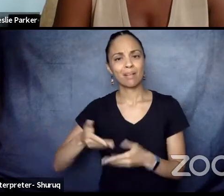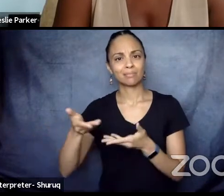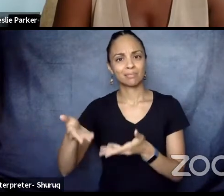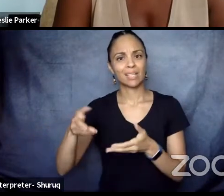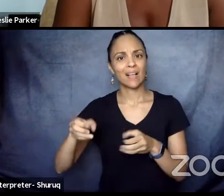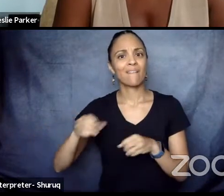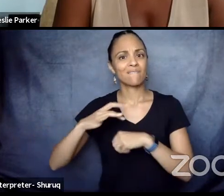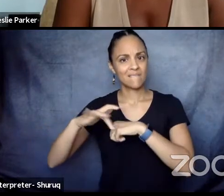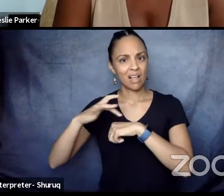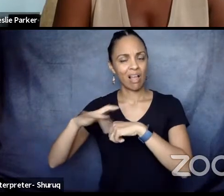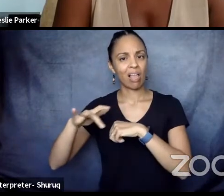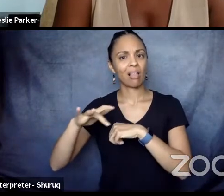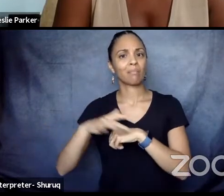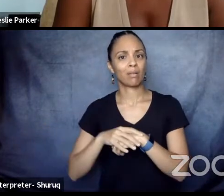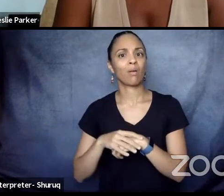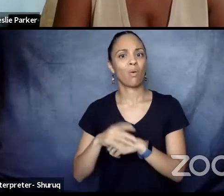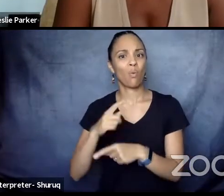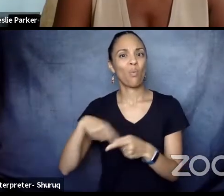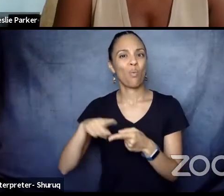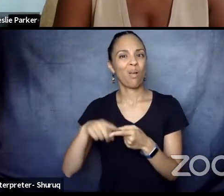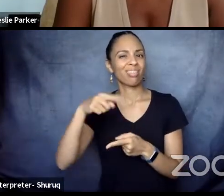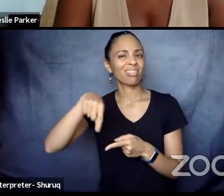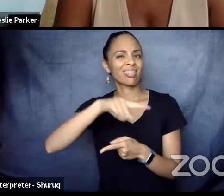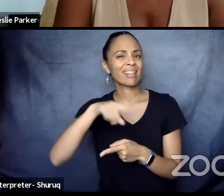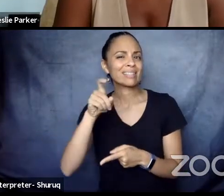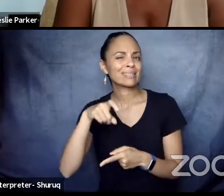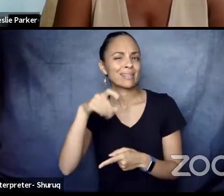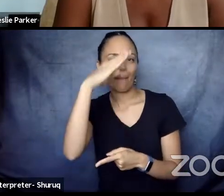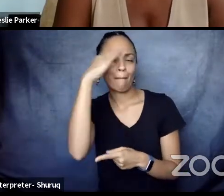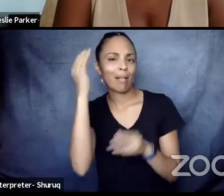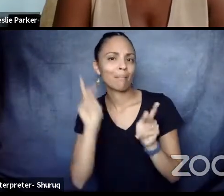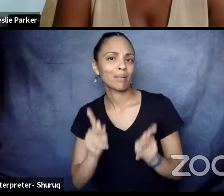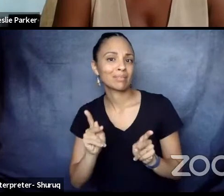And then the space disappears when the project is done.